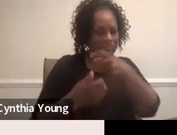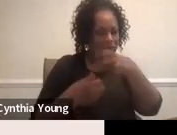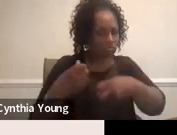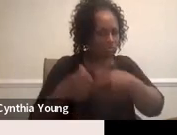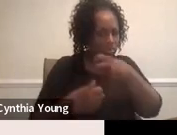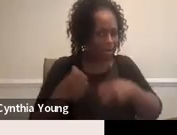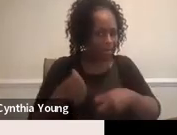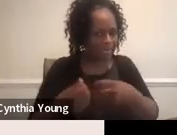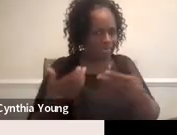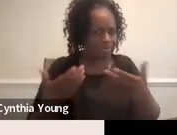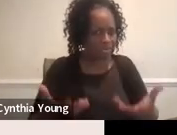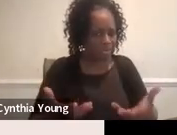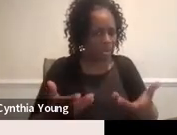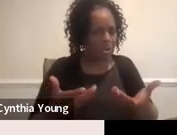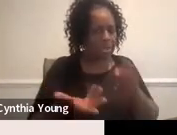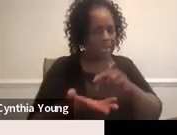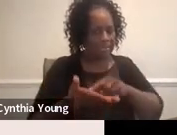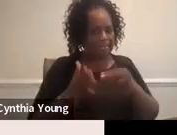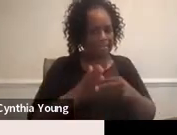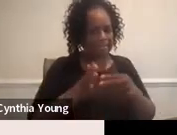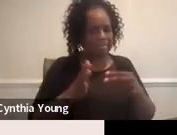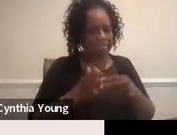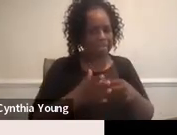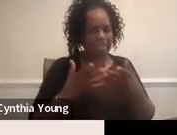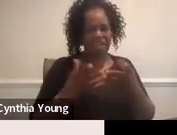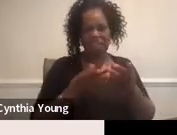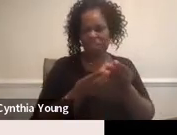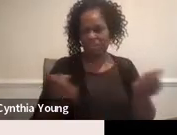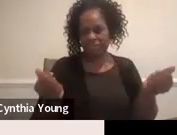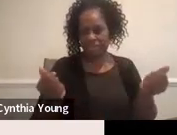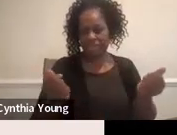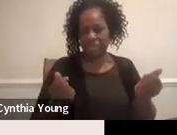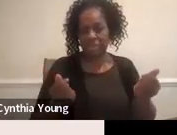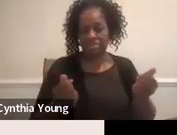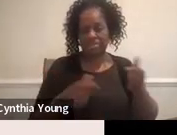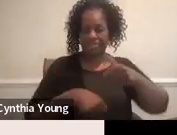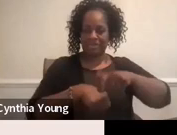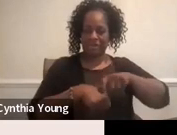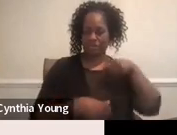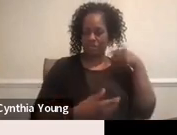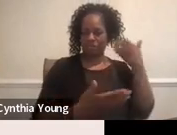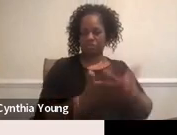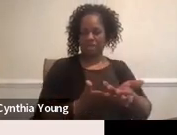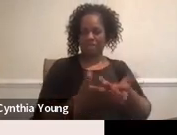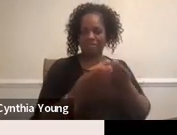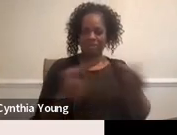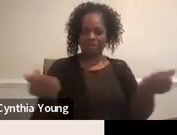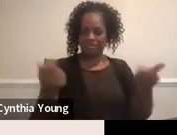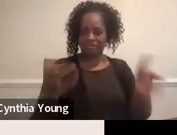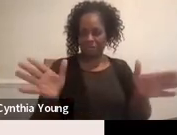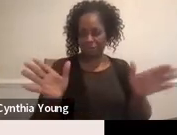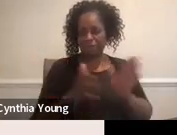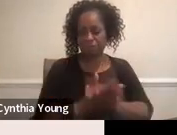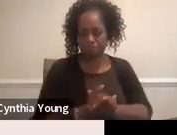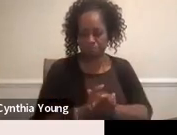So it turned out to be already taken care of by the time we got there. So